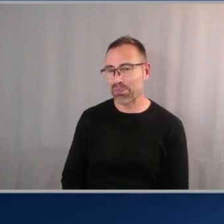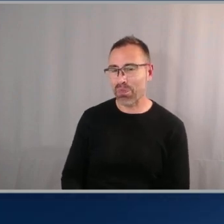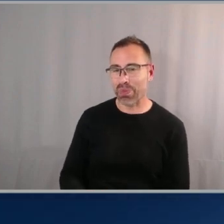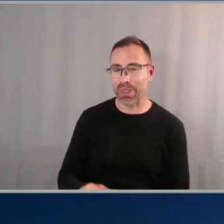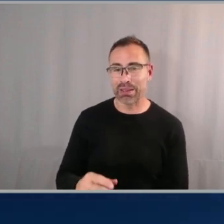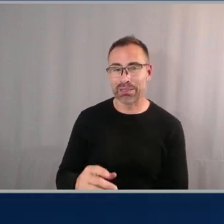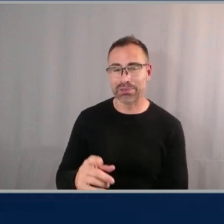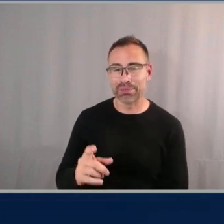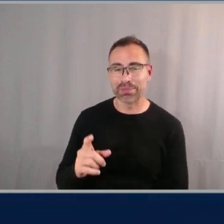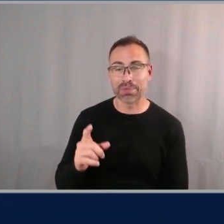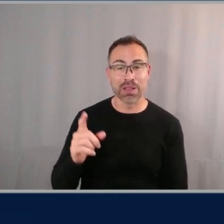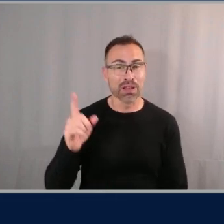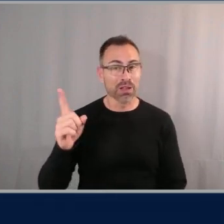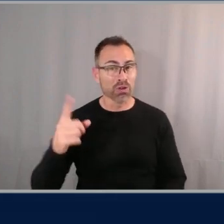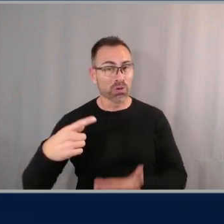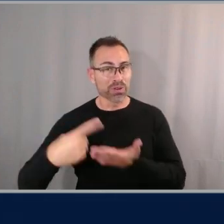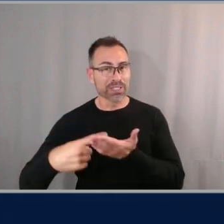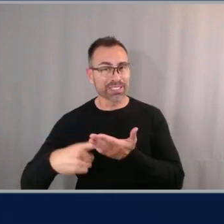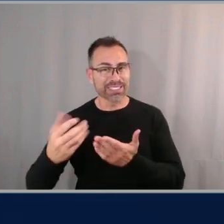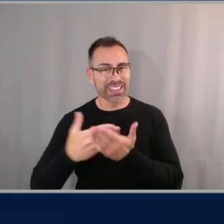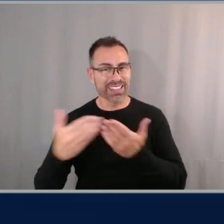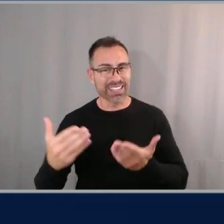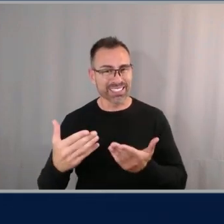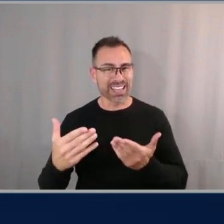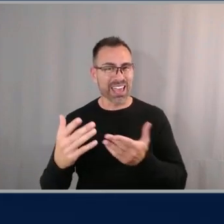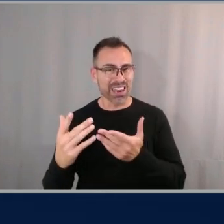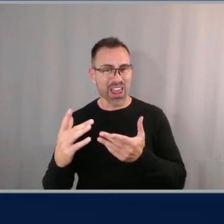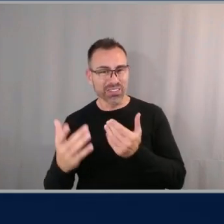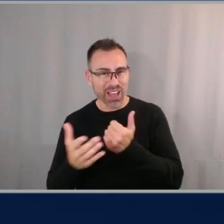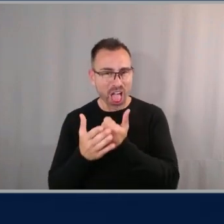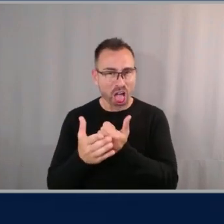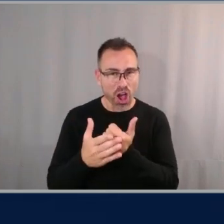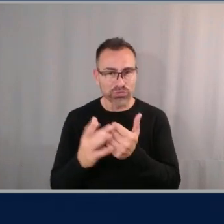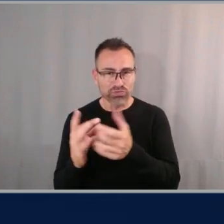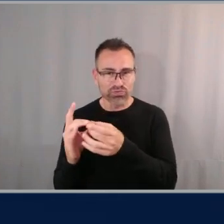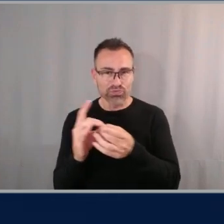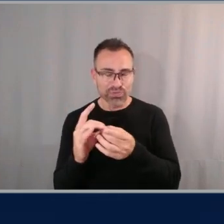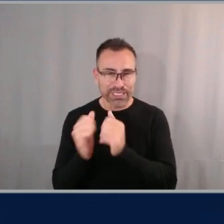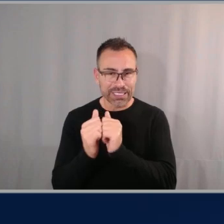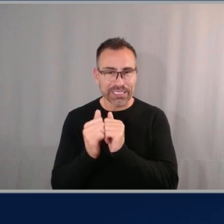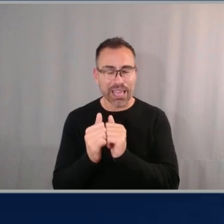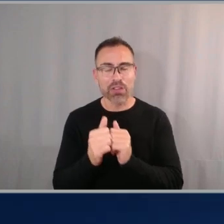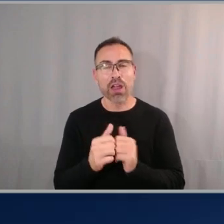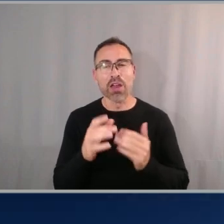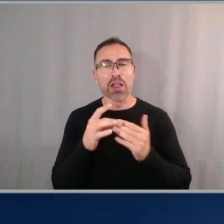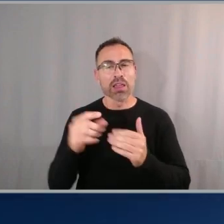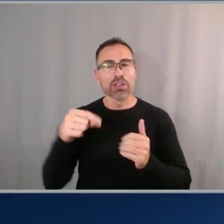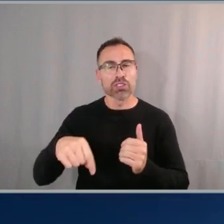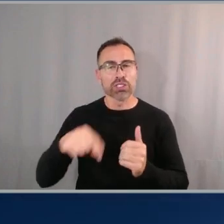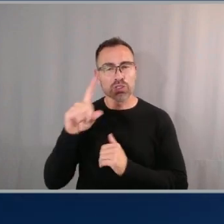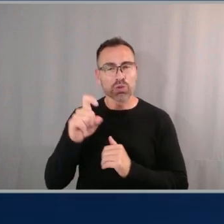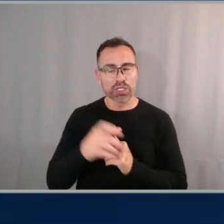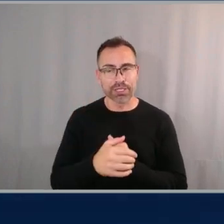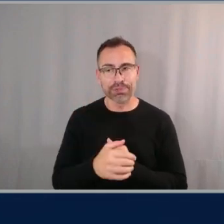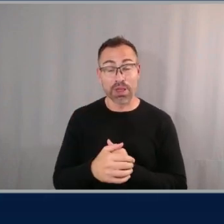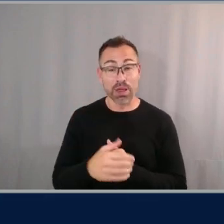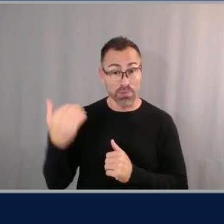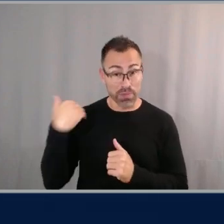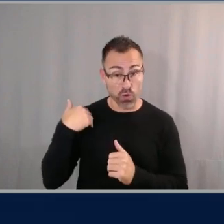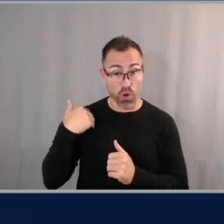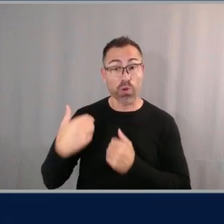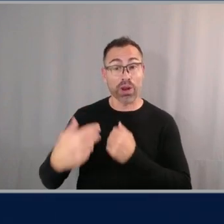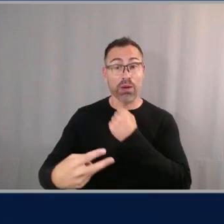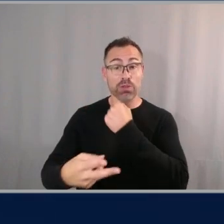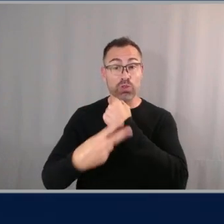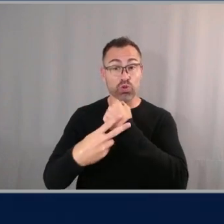that hold things together let us you know kind of pivot to a question that I had as you're speaking you know hearkening back to my days as a storage admin and even